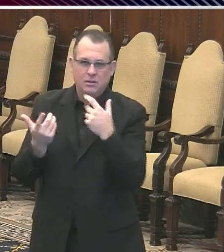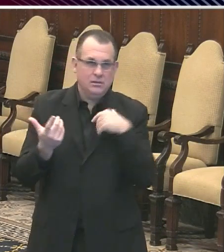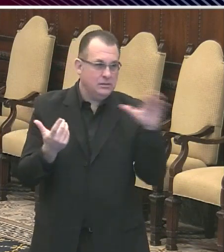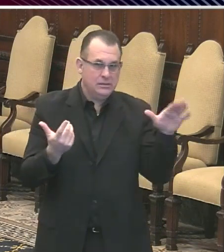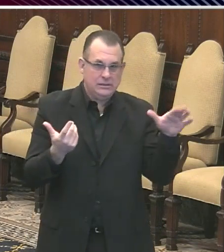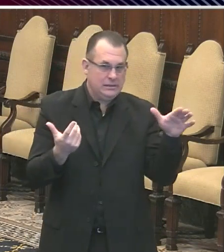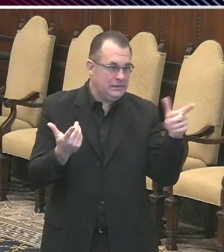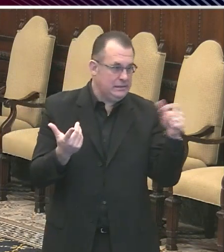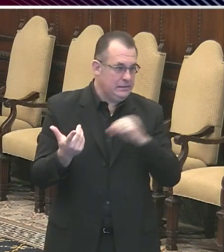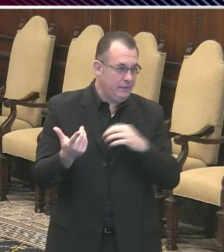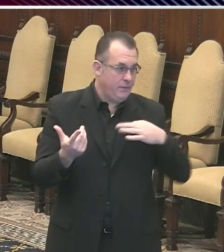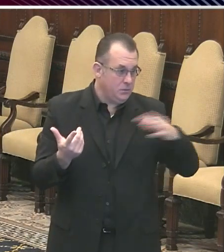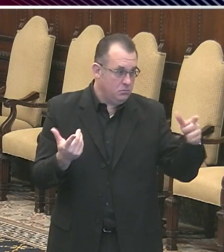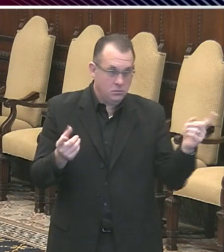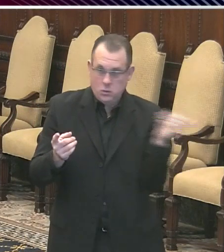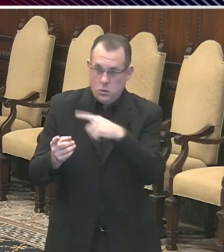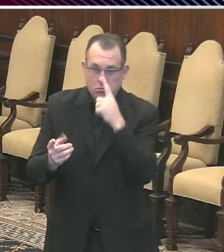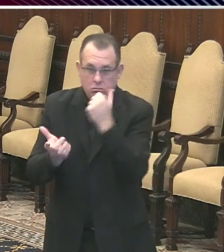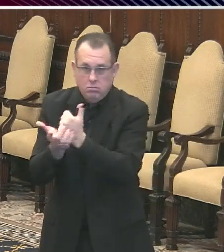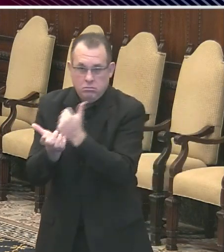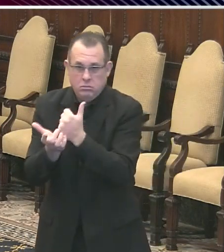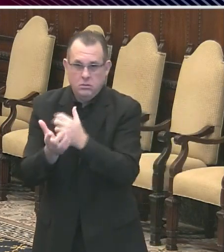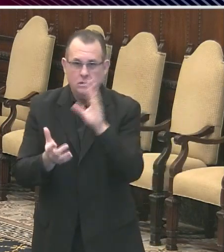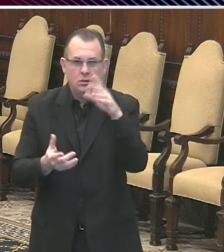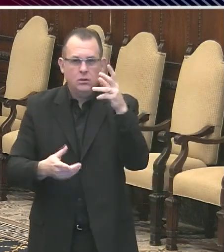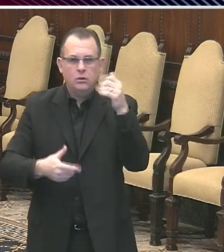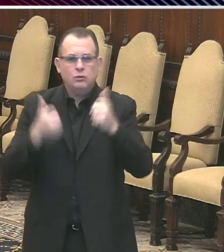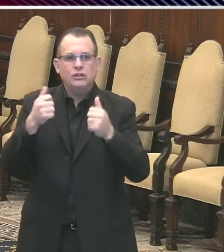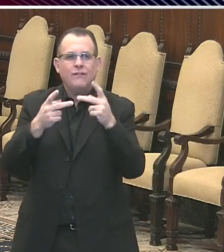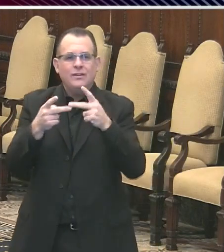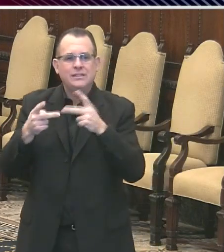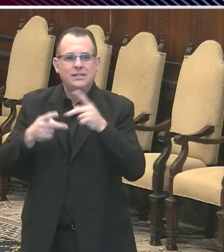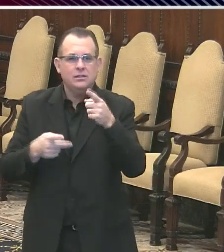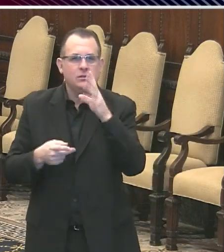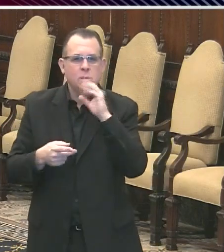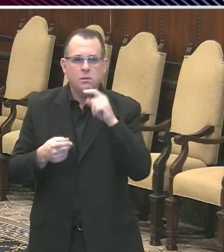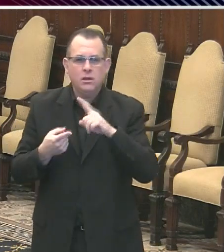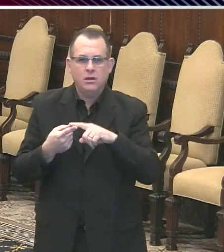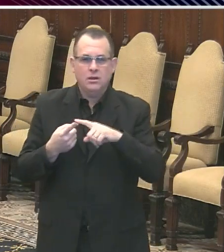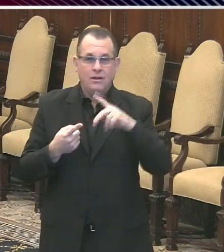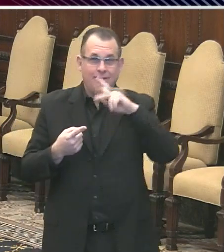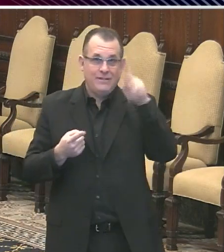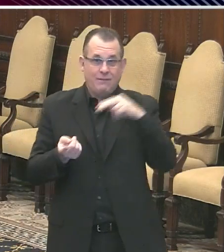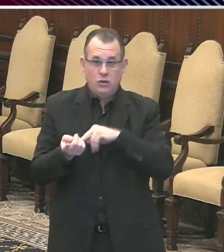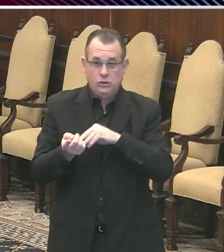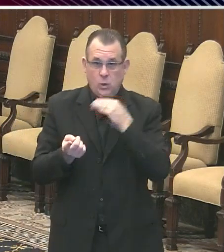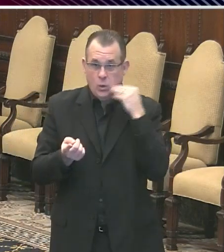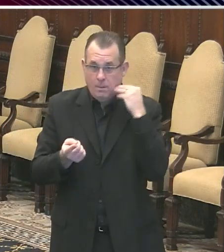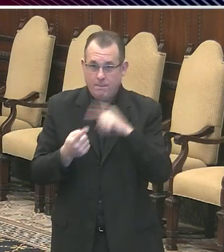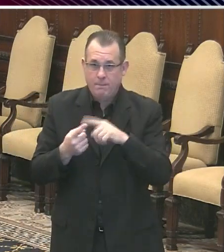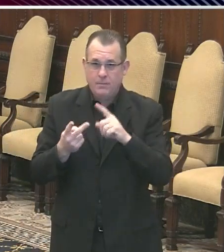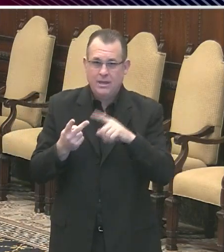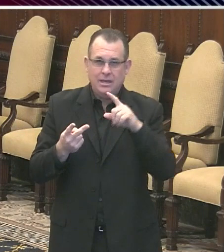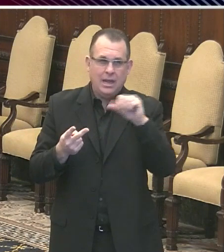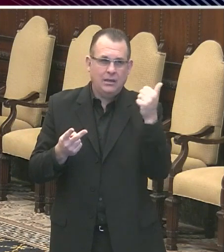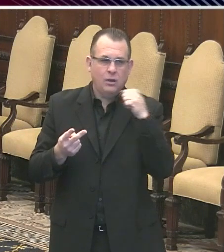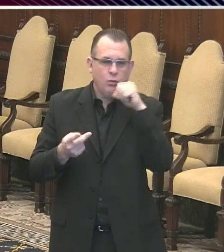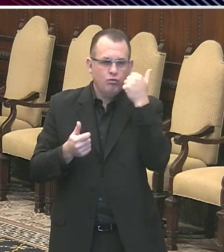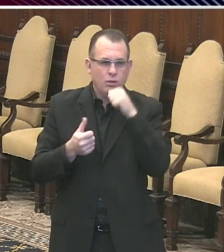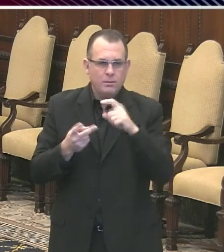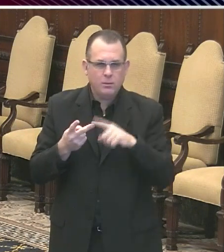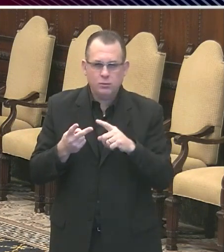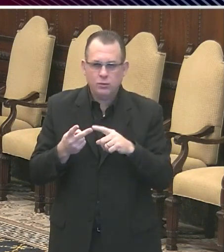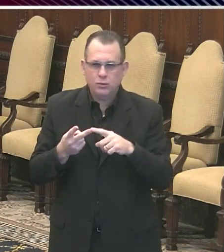the situation. And what were those facilities? One was Philadelphia nursing home. The other one I don't remember. Okay.